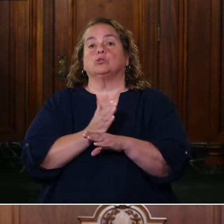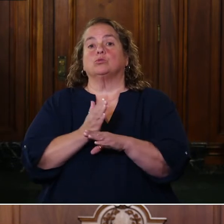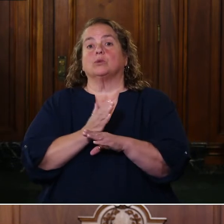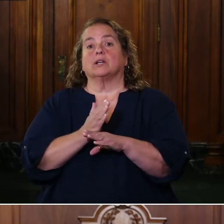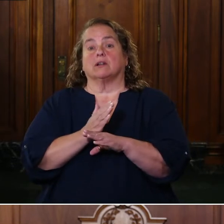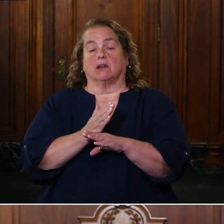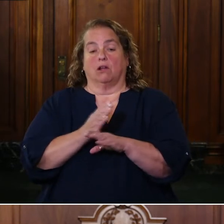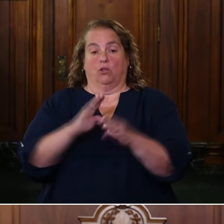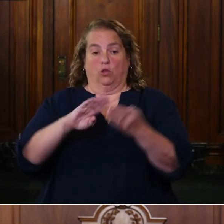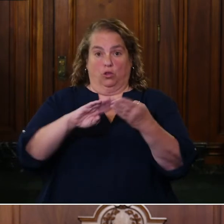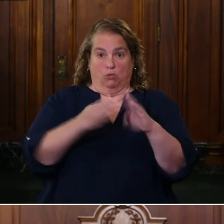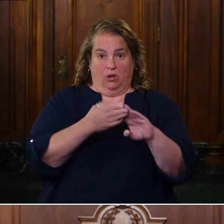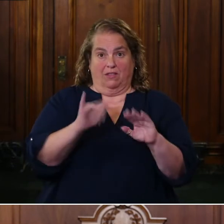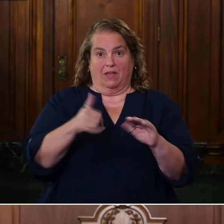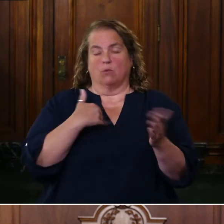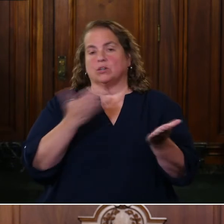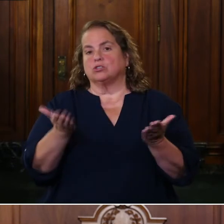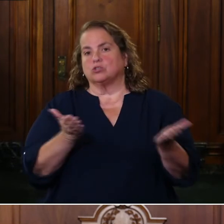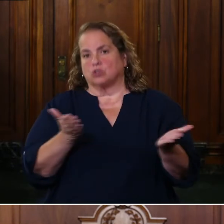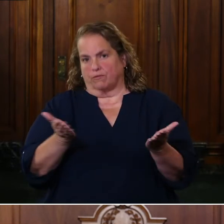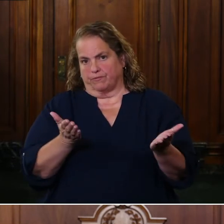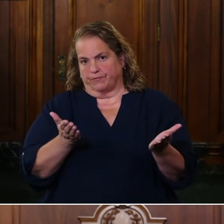communities that we serve.